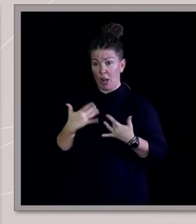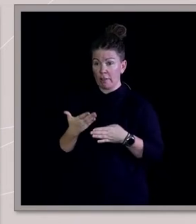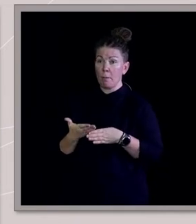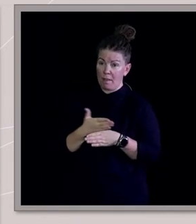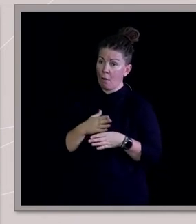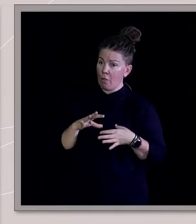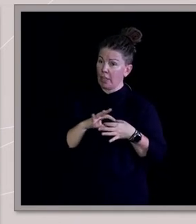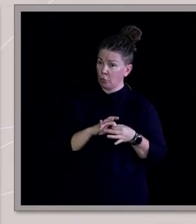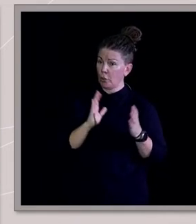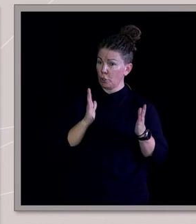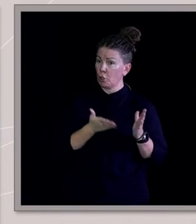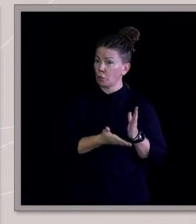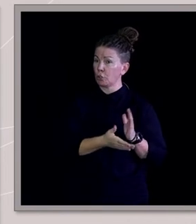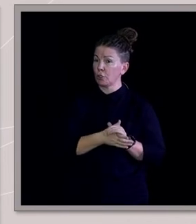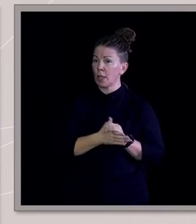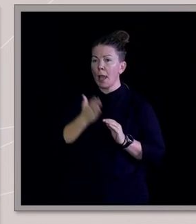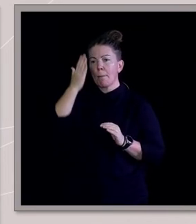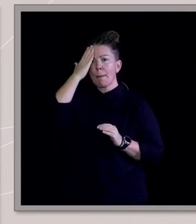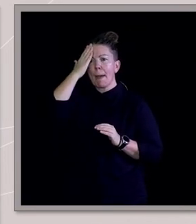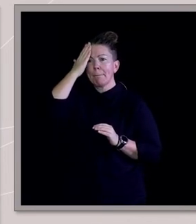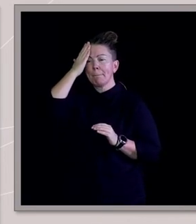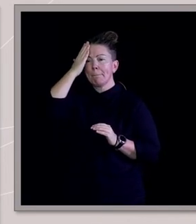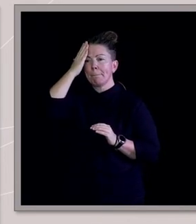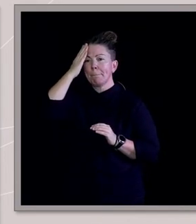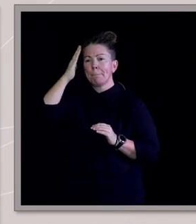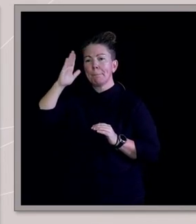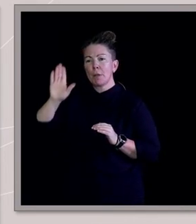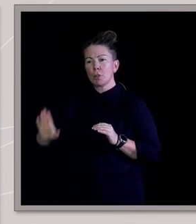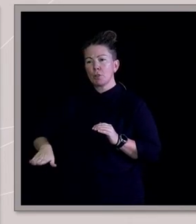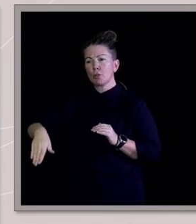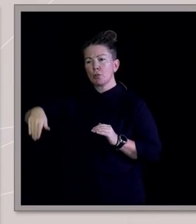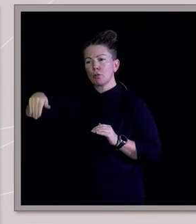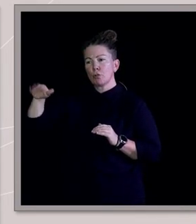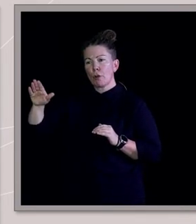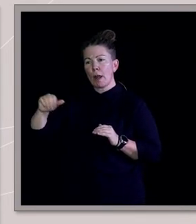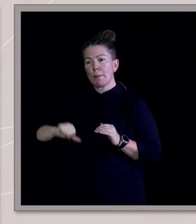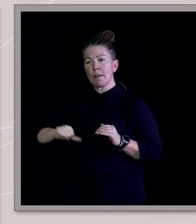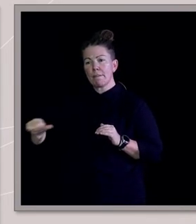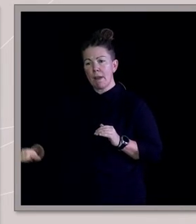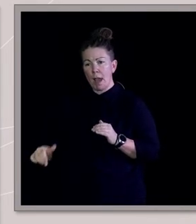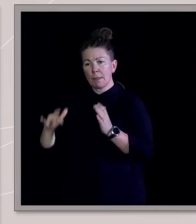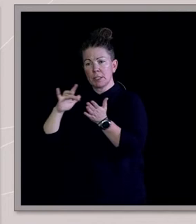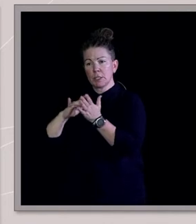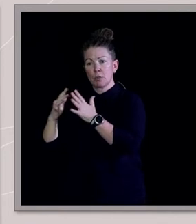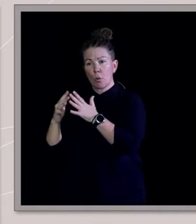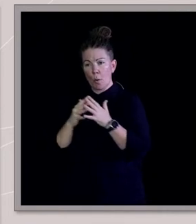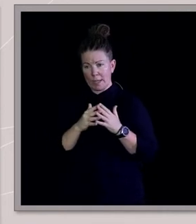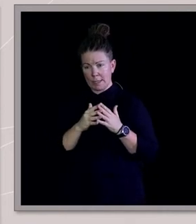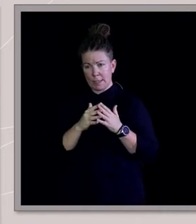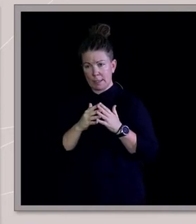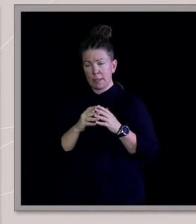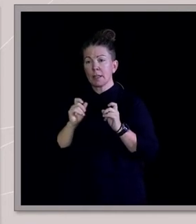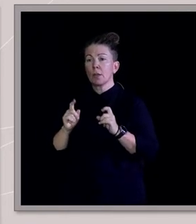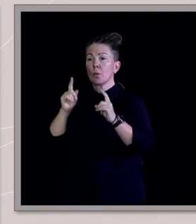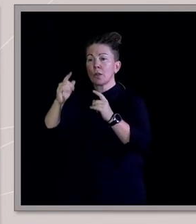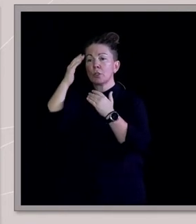joined the church. My mum had grown up on beautiful grazing property in the Central West, and then gone to a